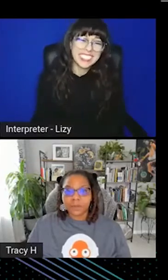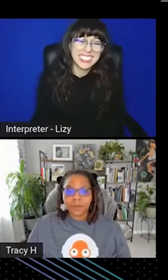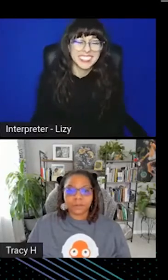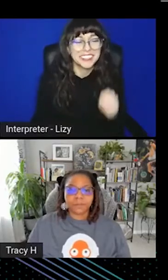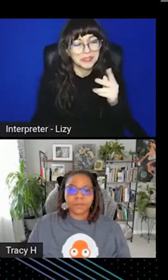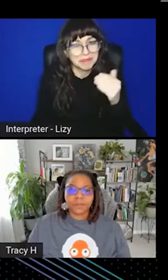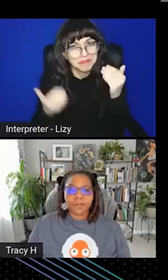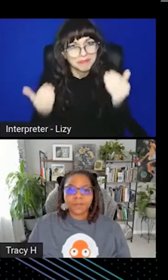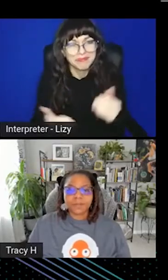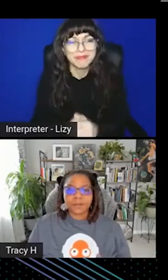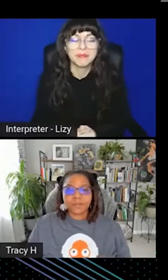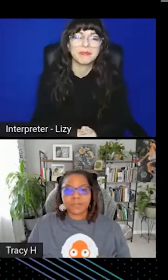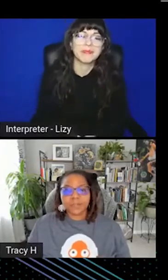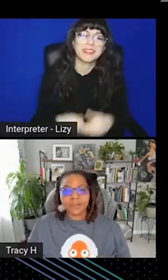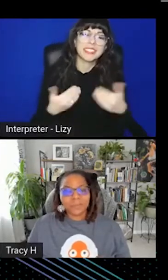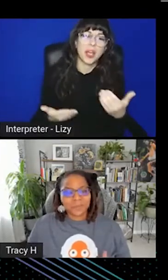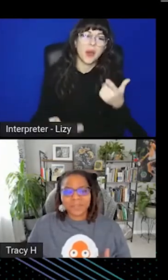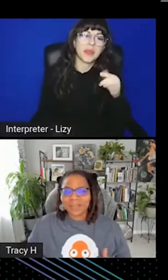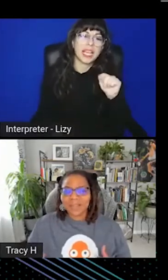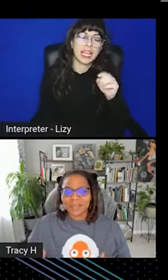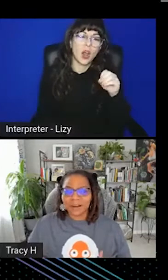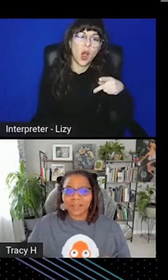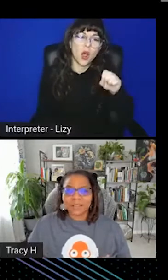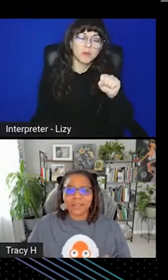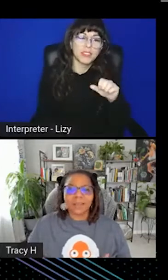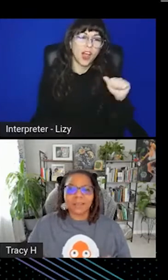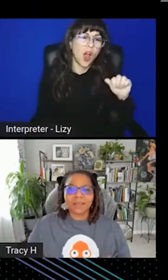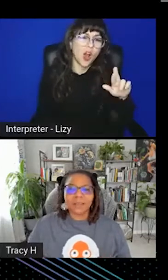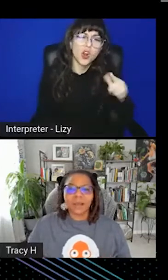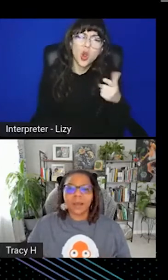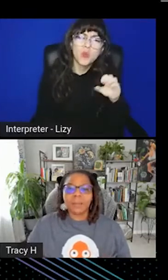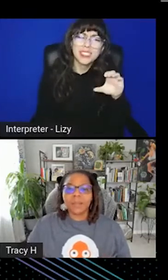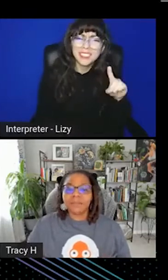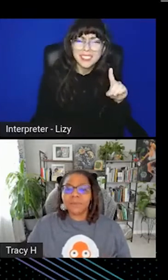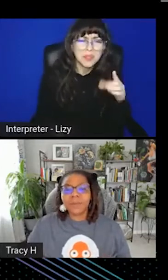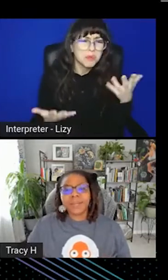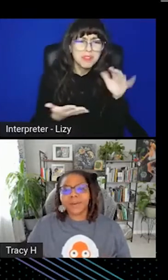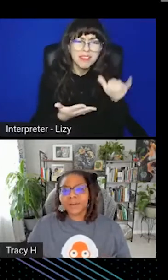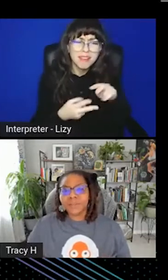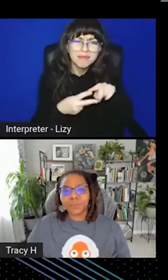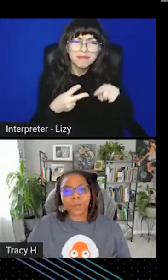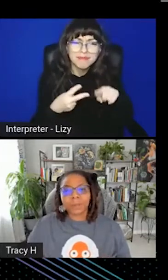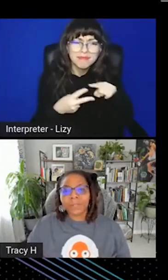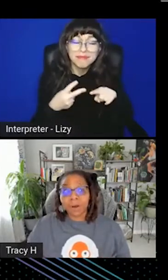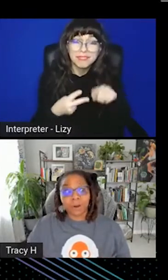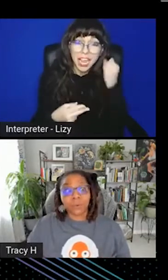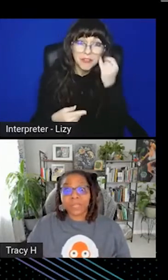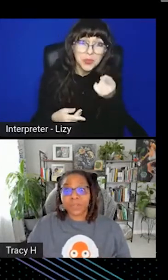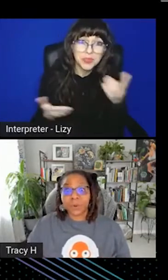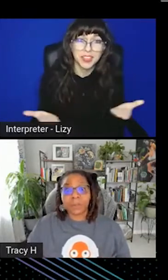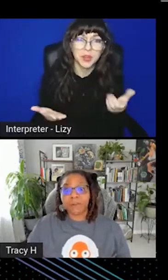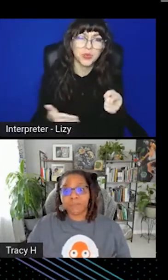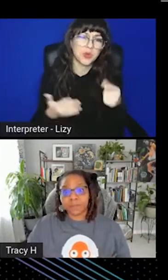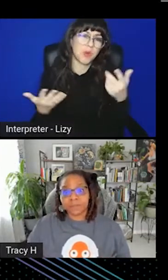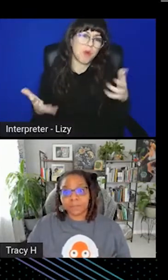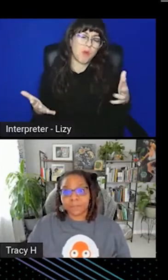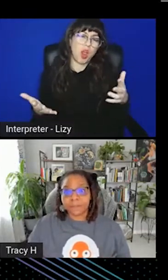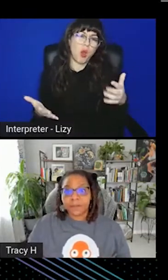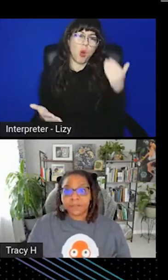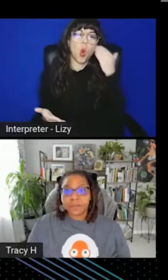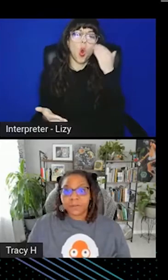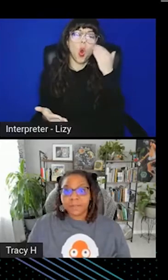So, GitOps and Argo CD, what exactly are these things? If you are here, you probably already know about Vault,